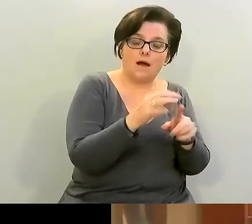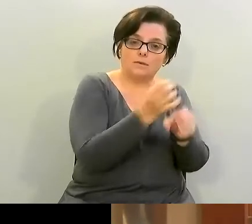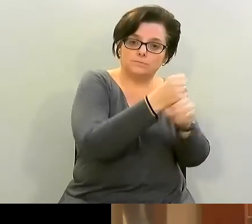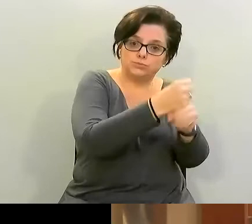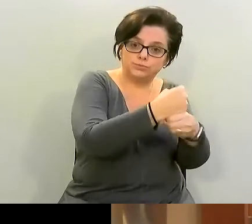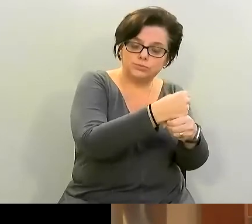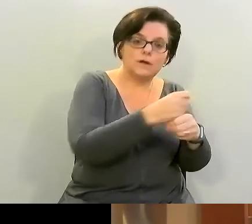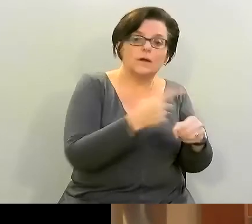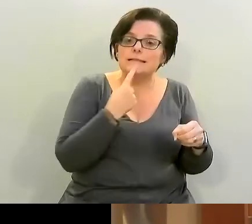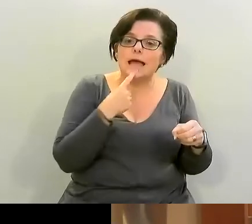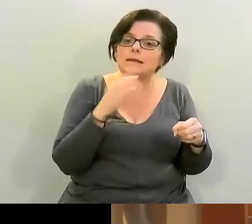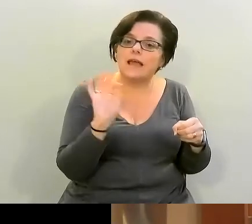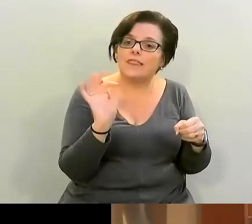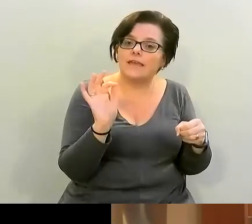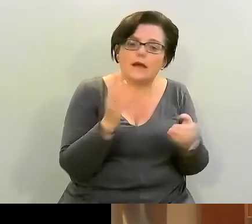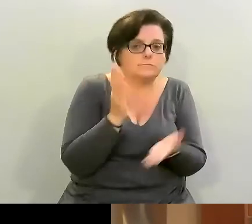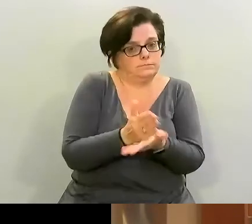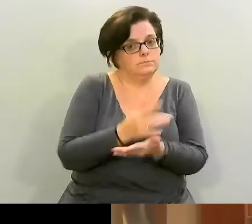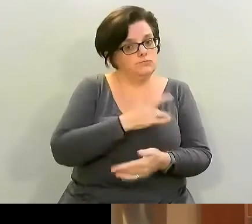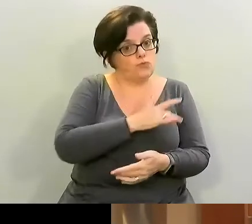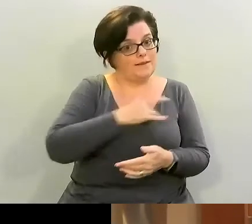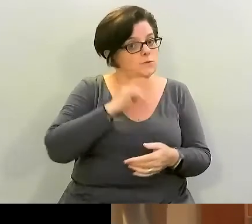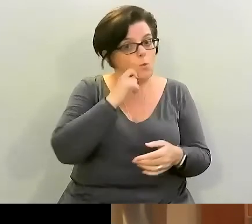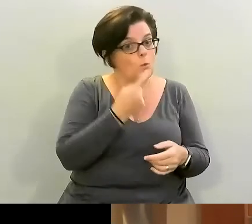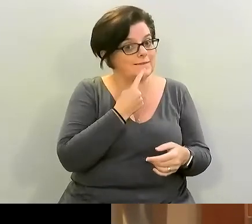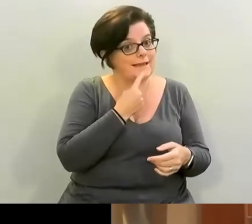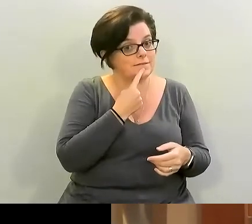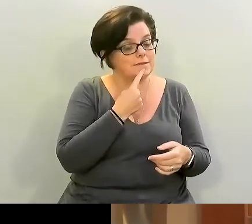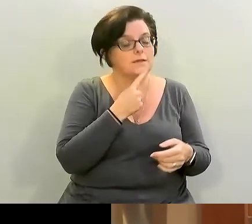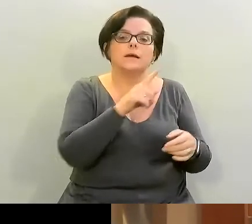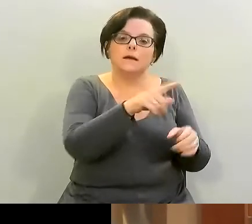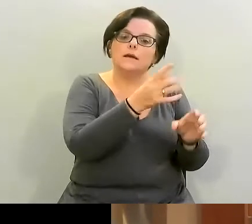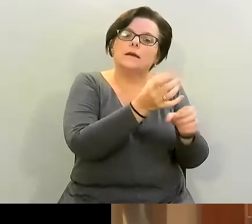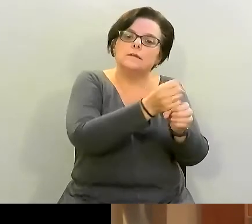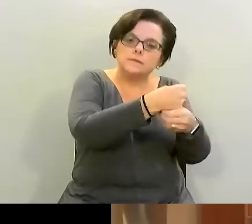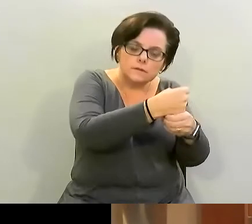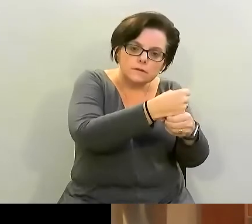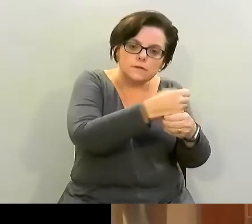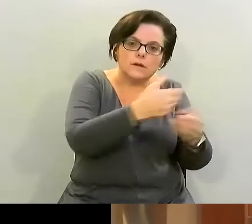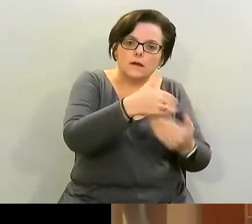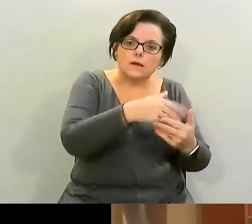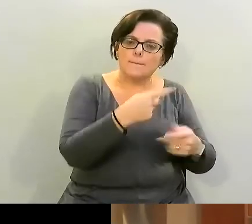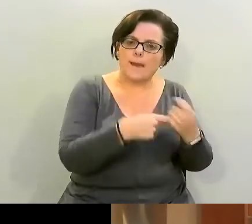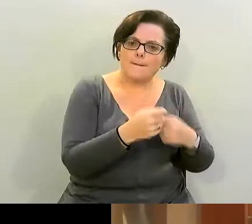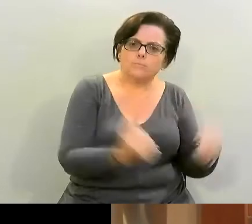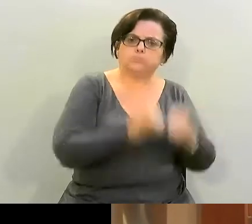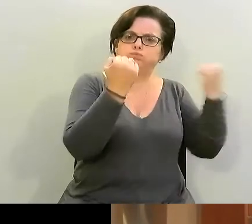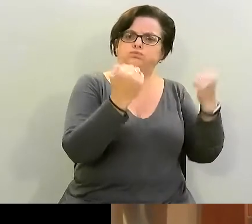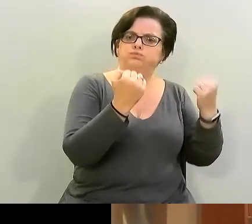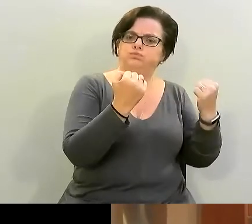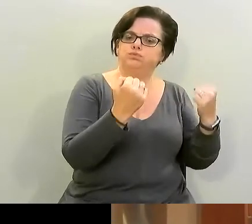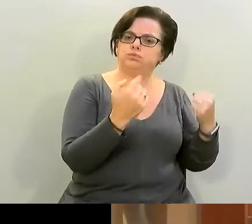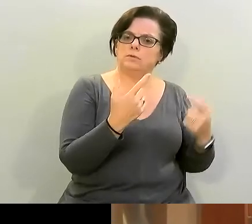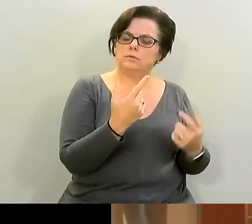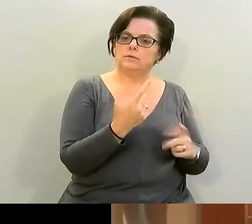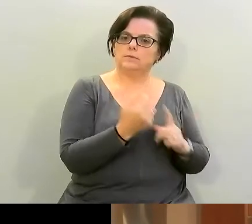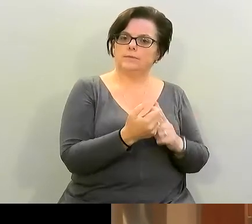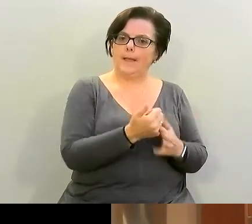you won't even taste it in the smoothie i promise you um in terms of the other ingredients why cauliflower so